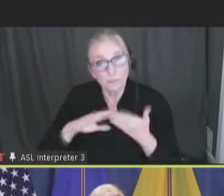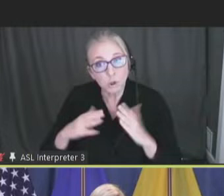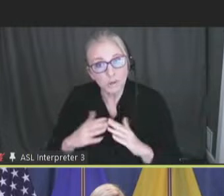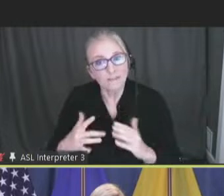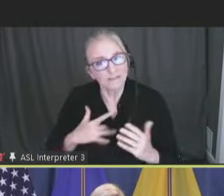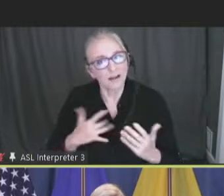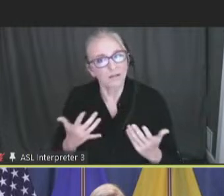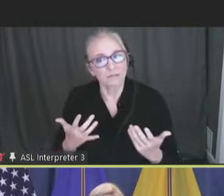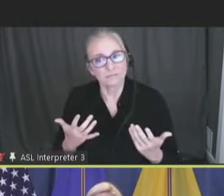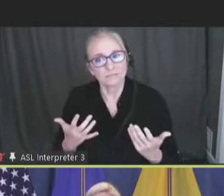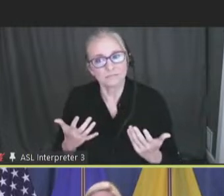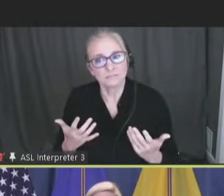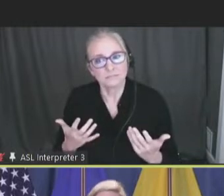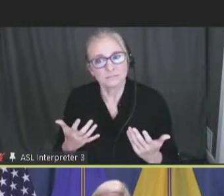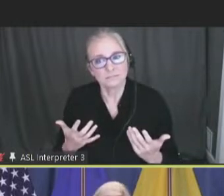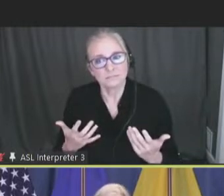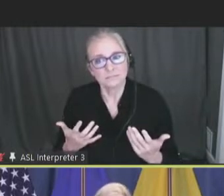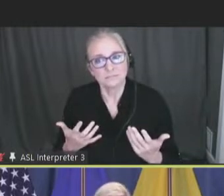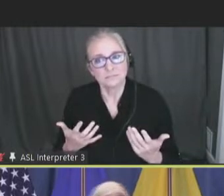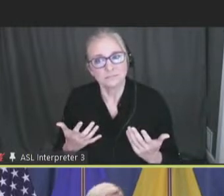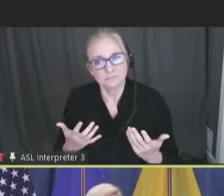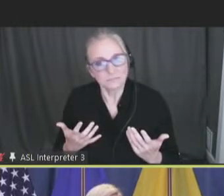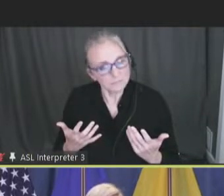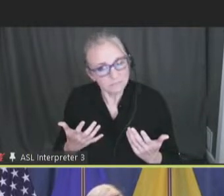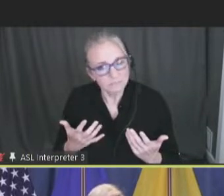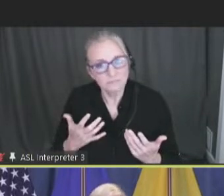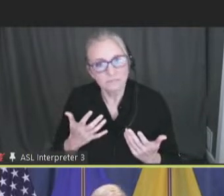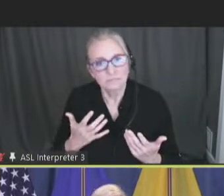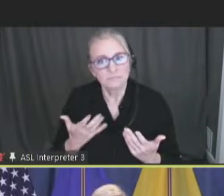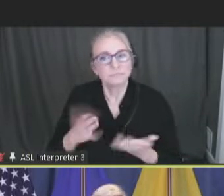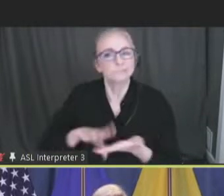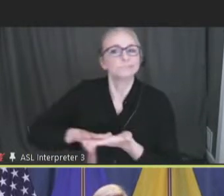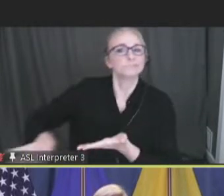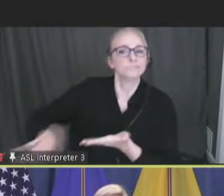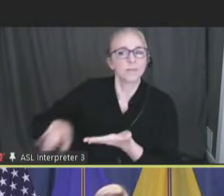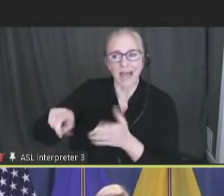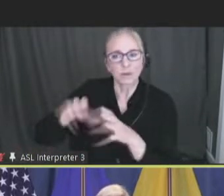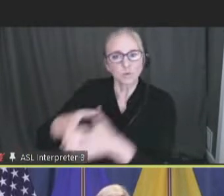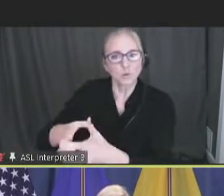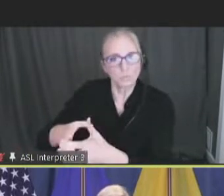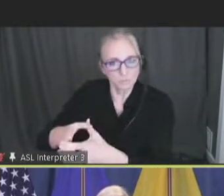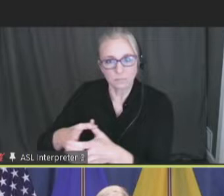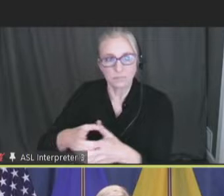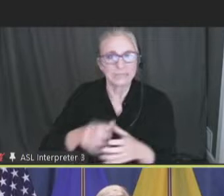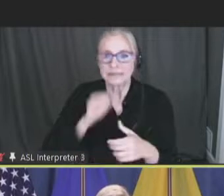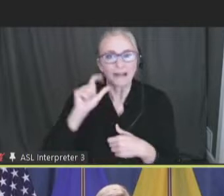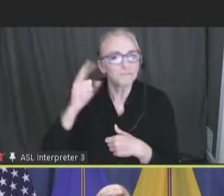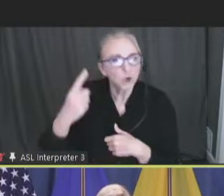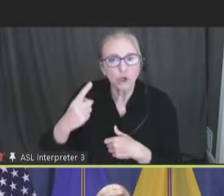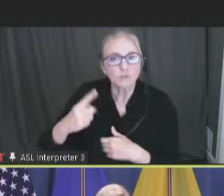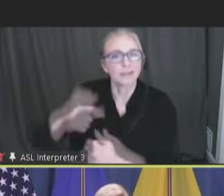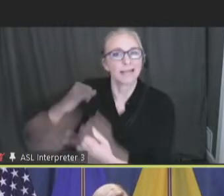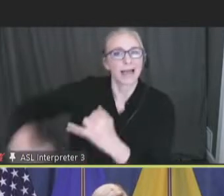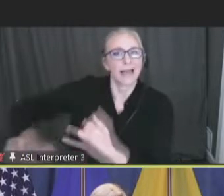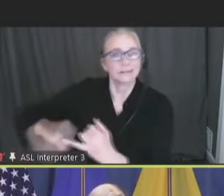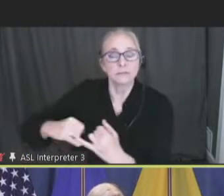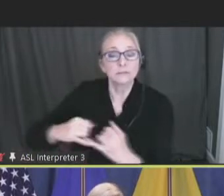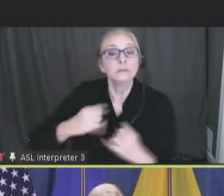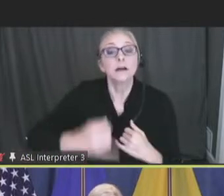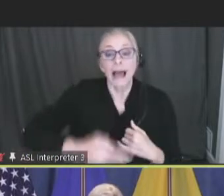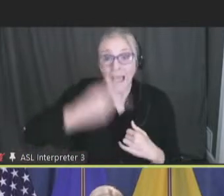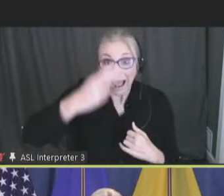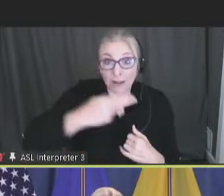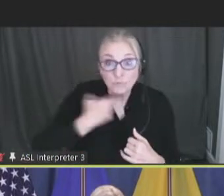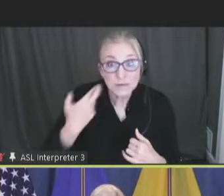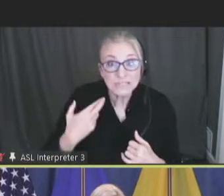that they were incorrectly excluded from prioritization. They were high risk and not